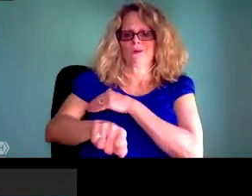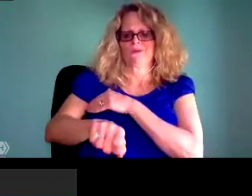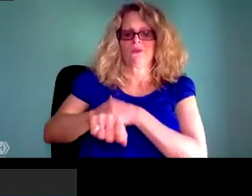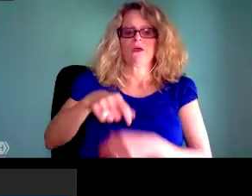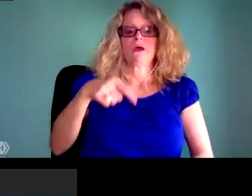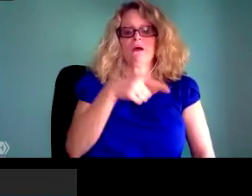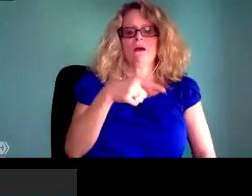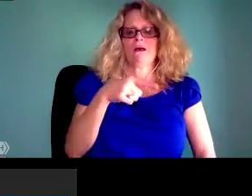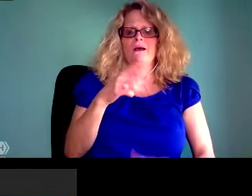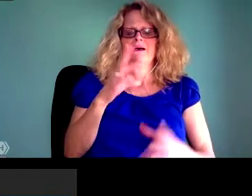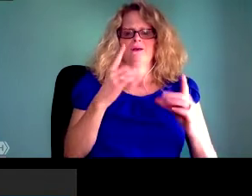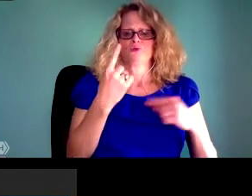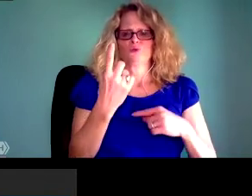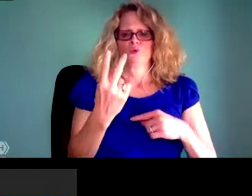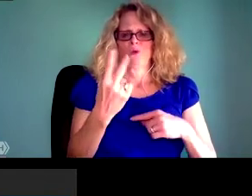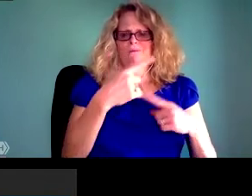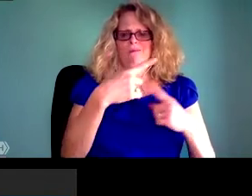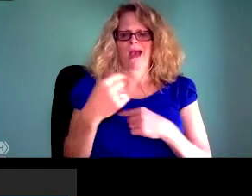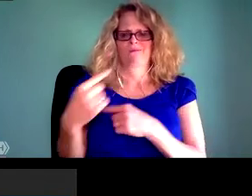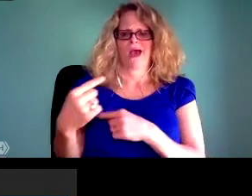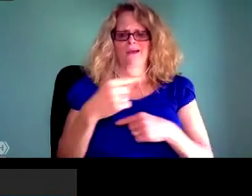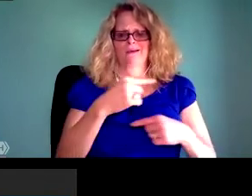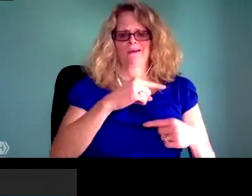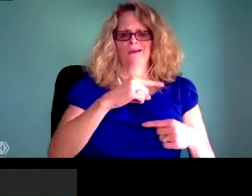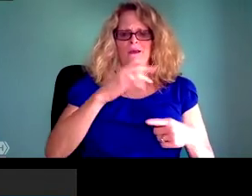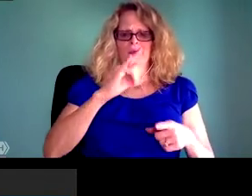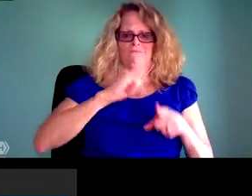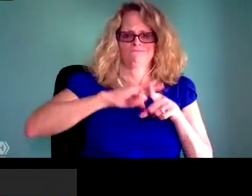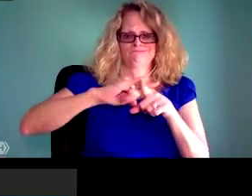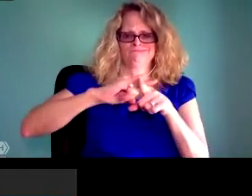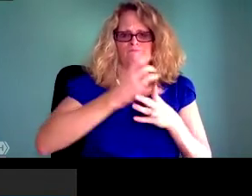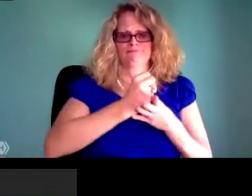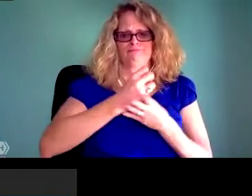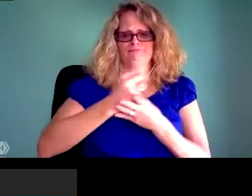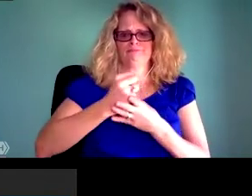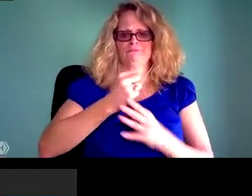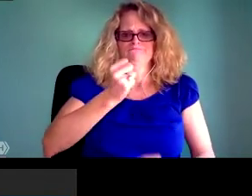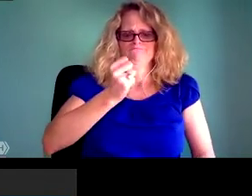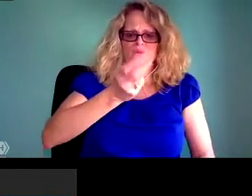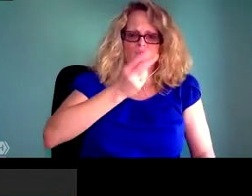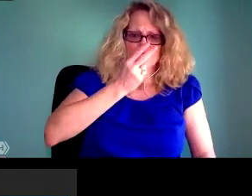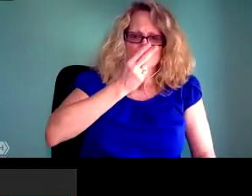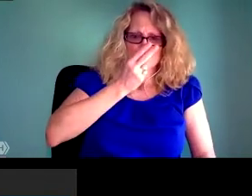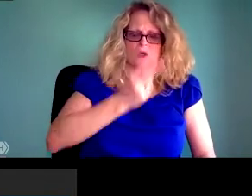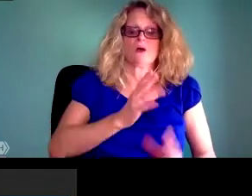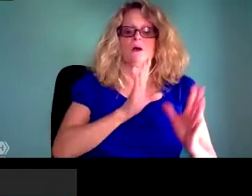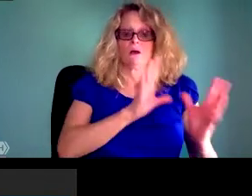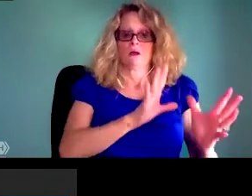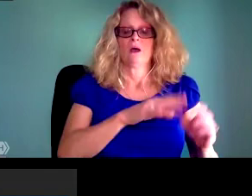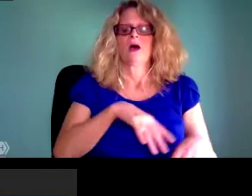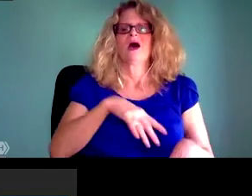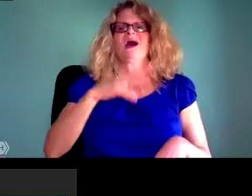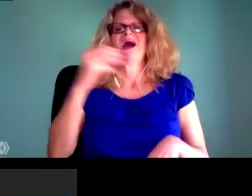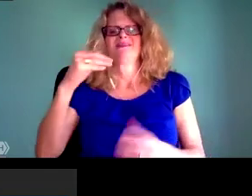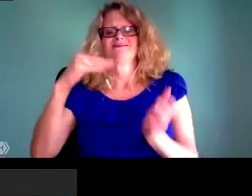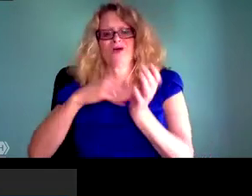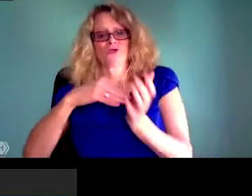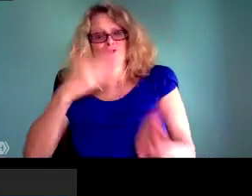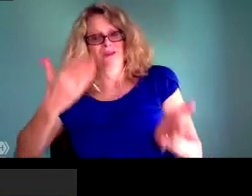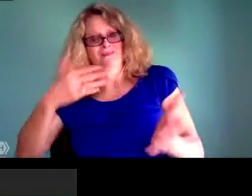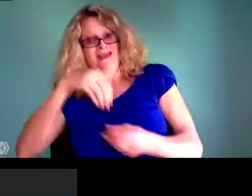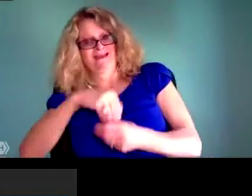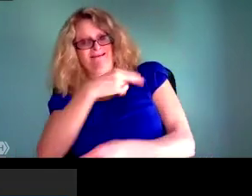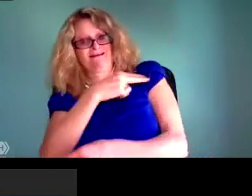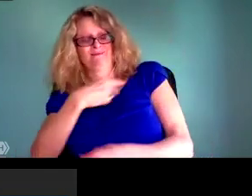and the protections that the public needs from the kind of self-interested